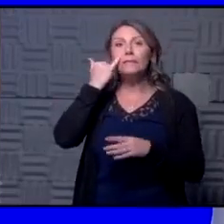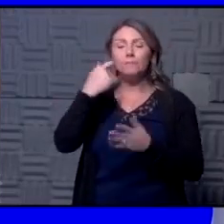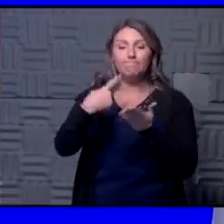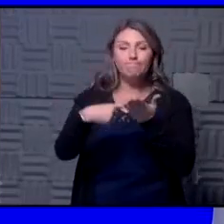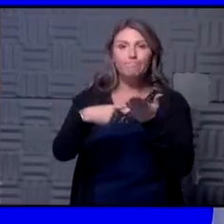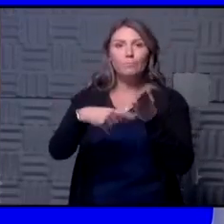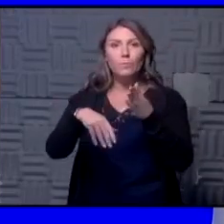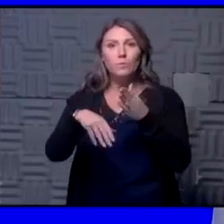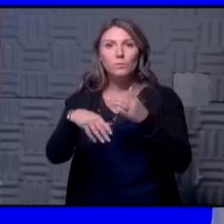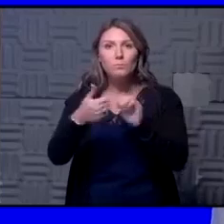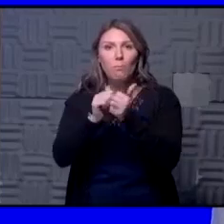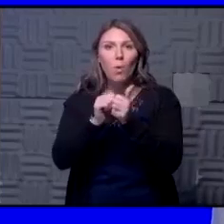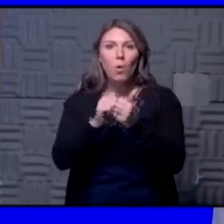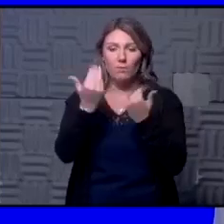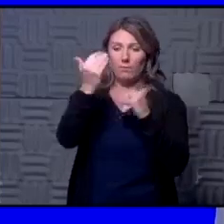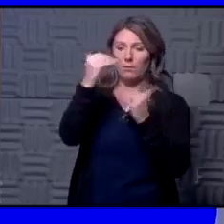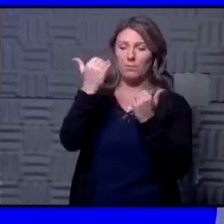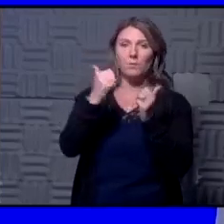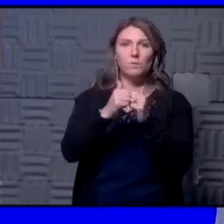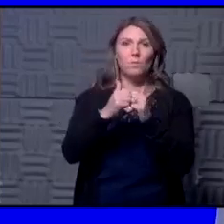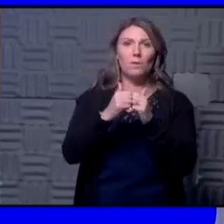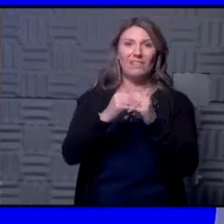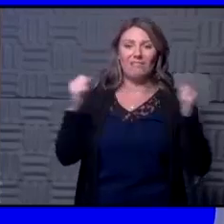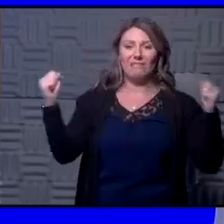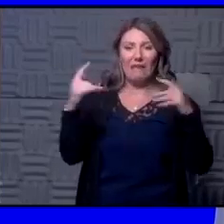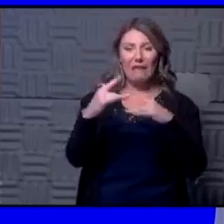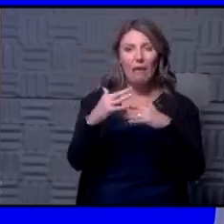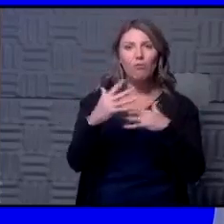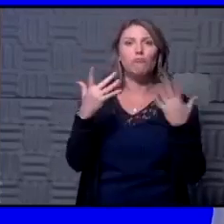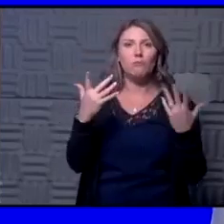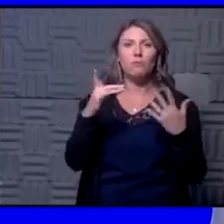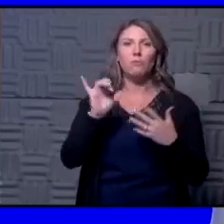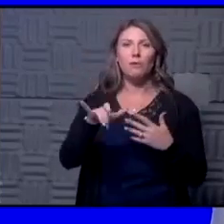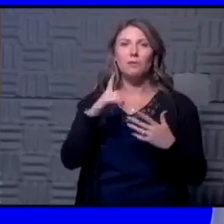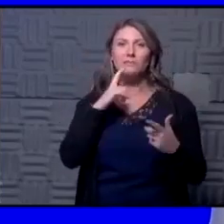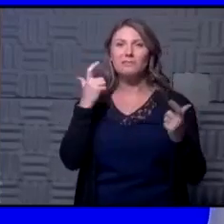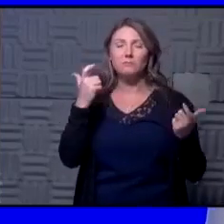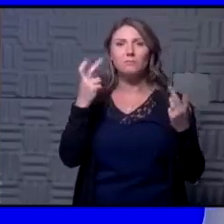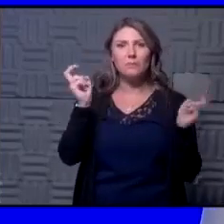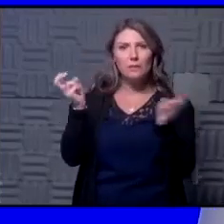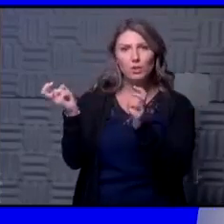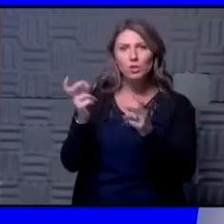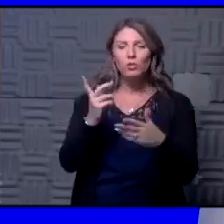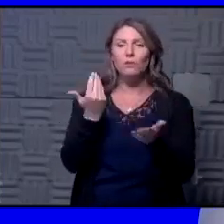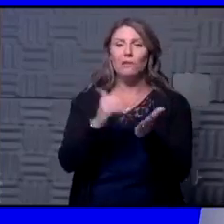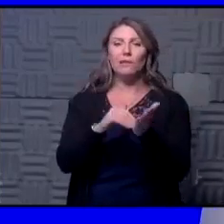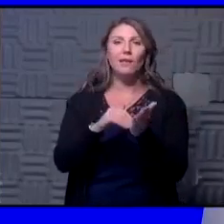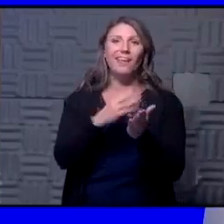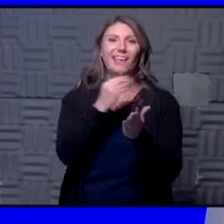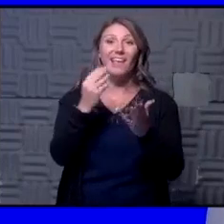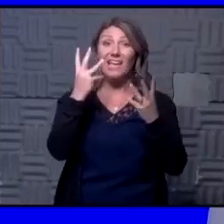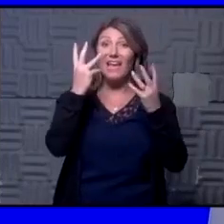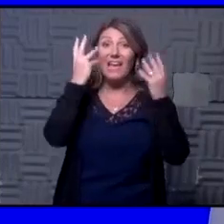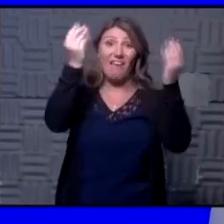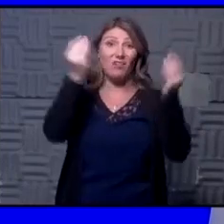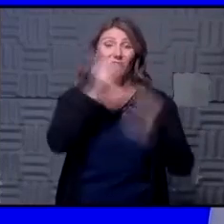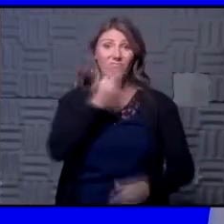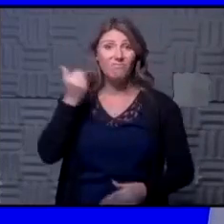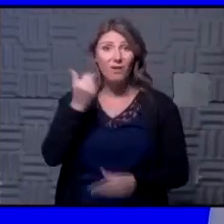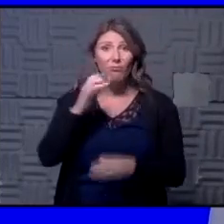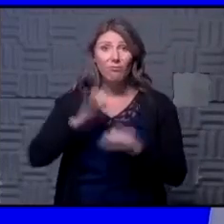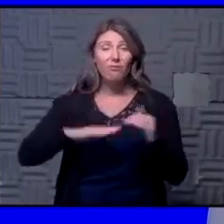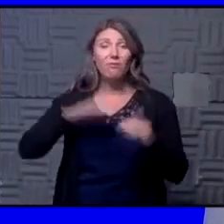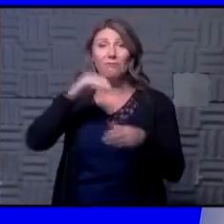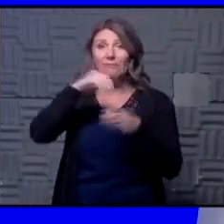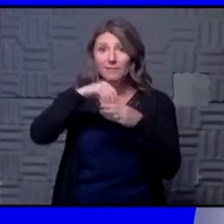there are limits on gatherings so that's another big issue and again certainly outdoors is going to be better than